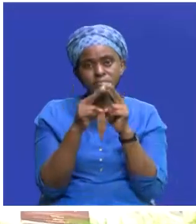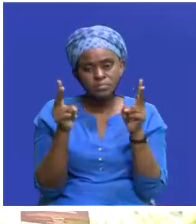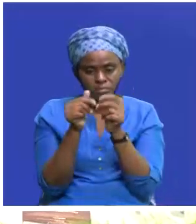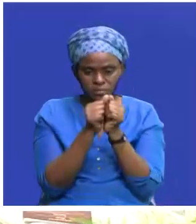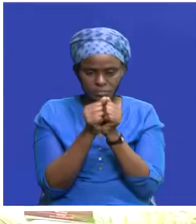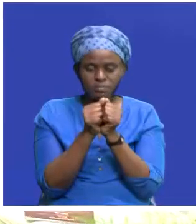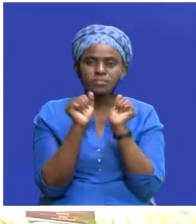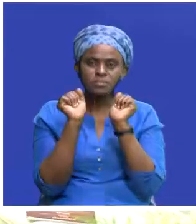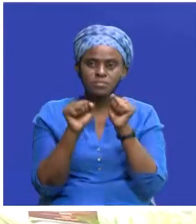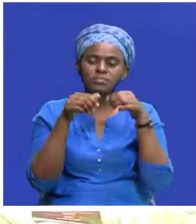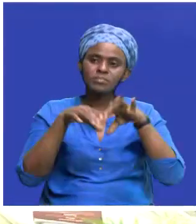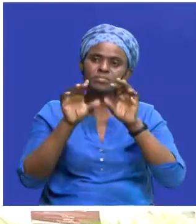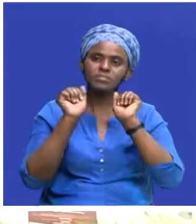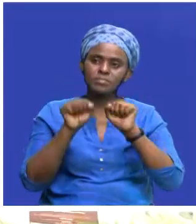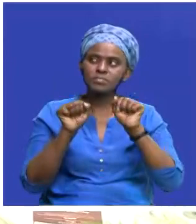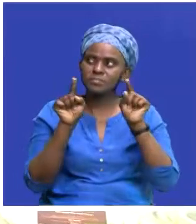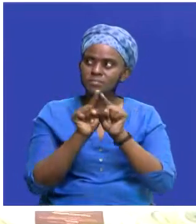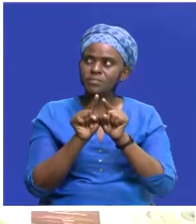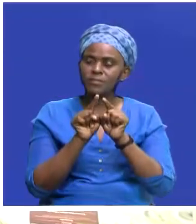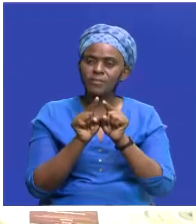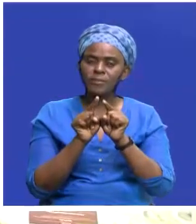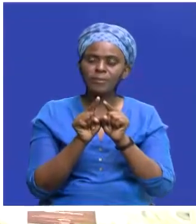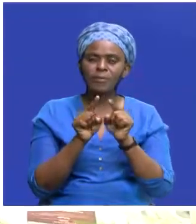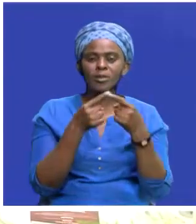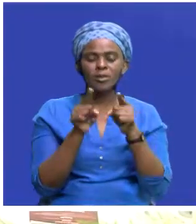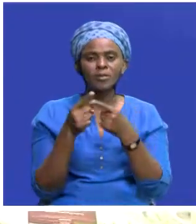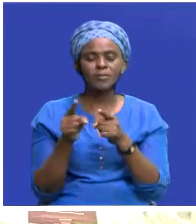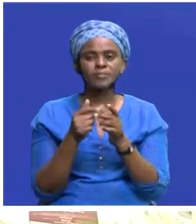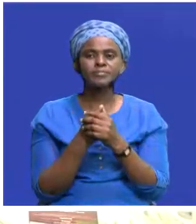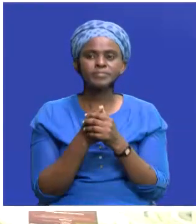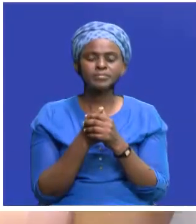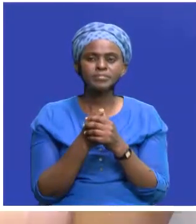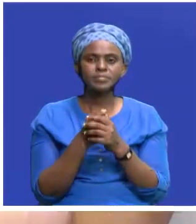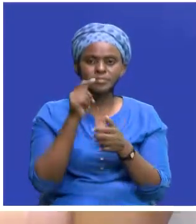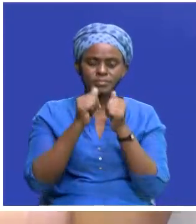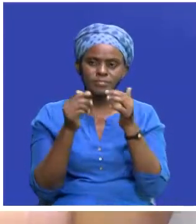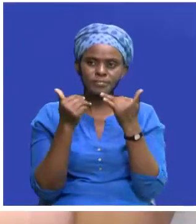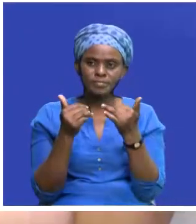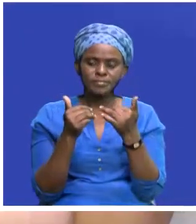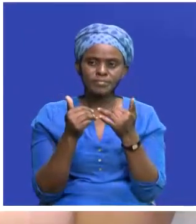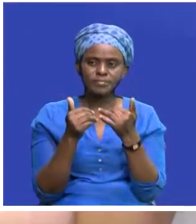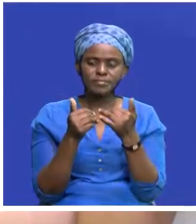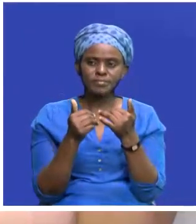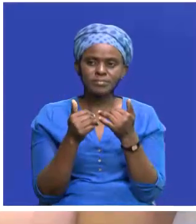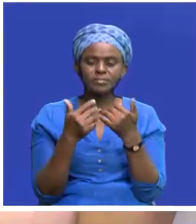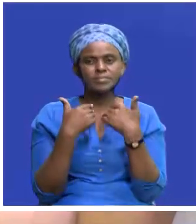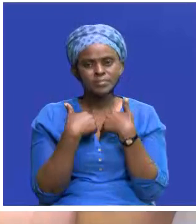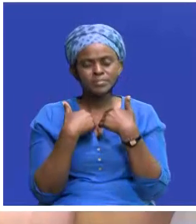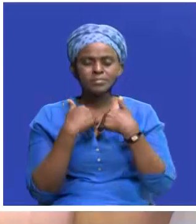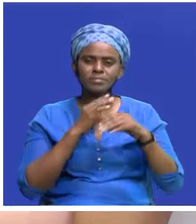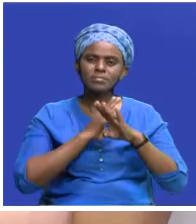we can continue to break glass ceilings because the world has invisible barriers